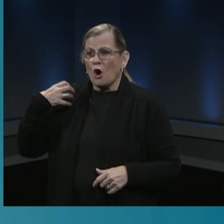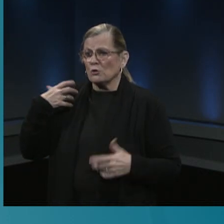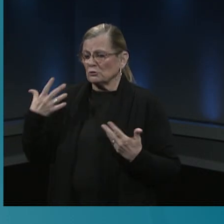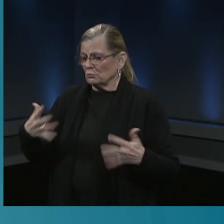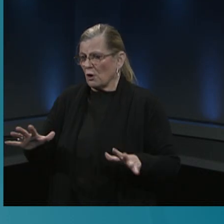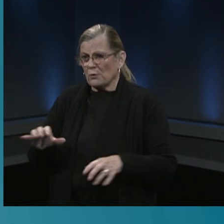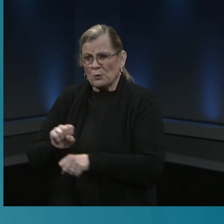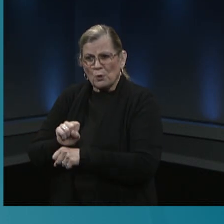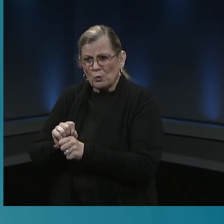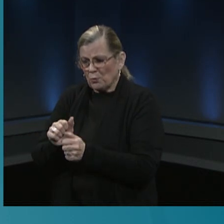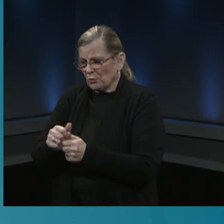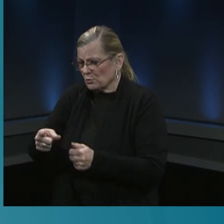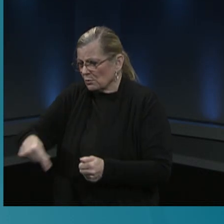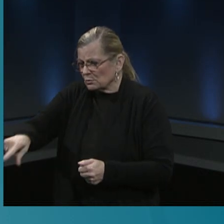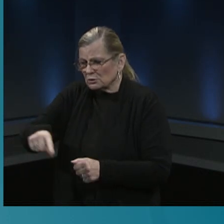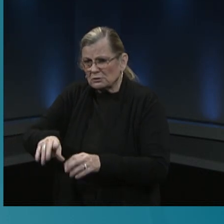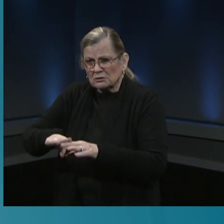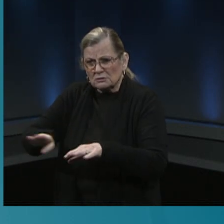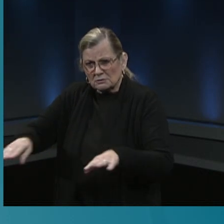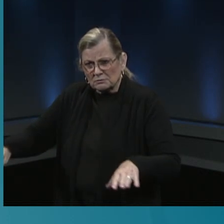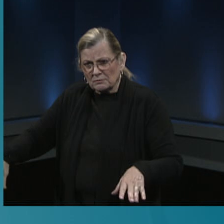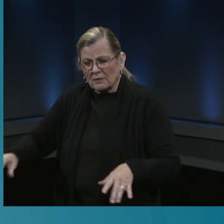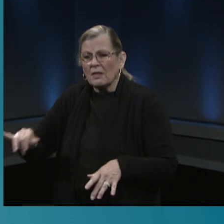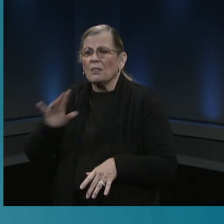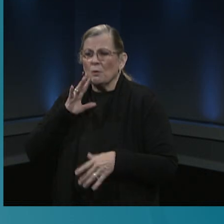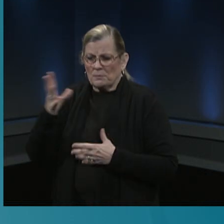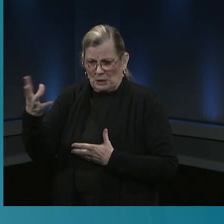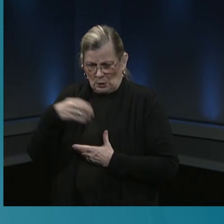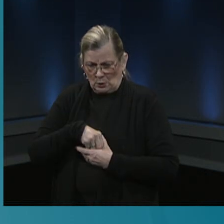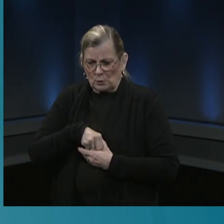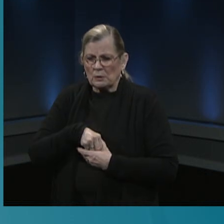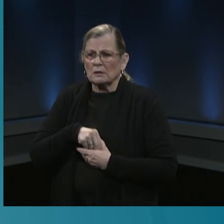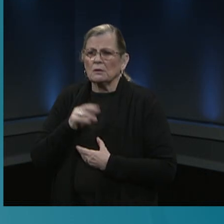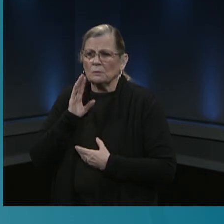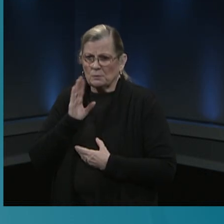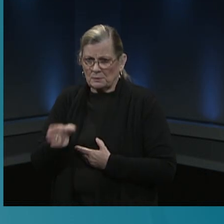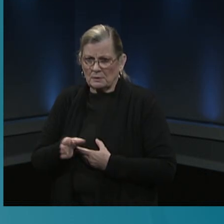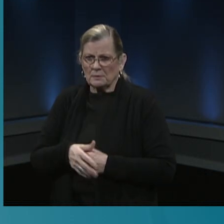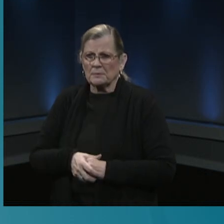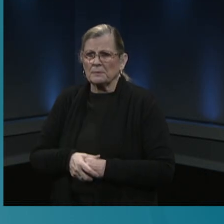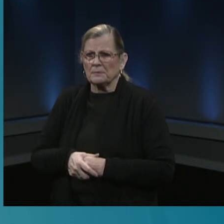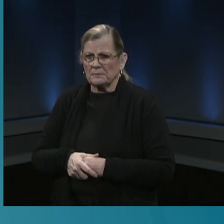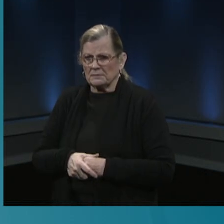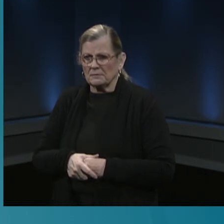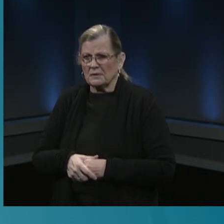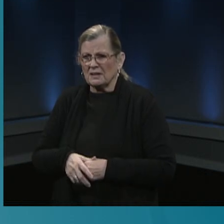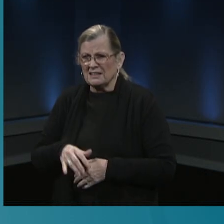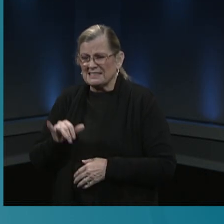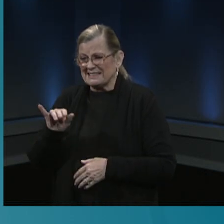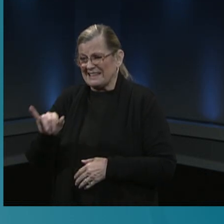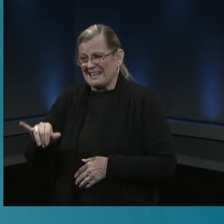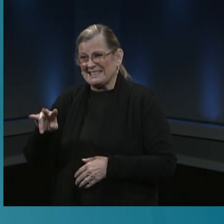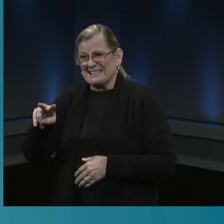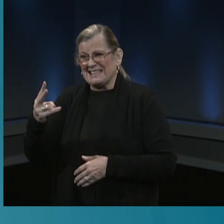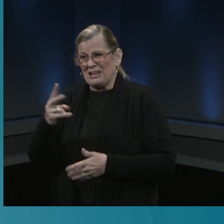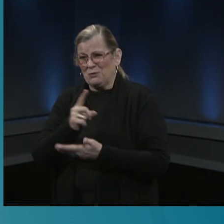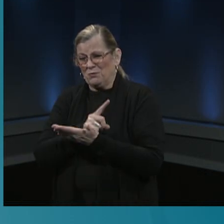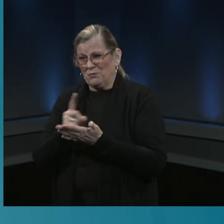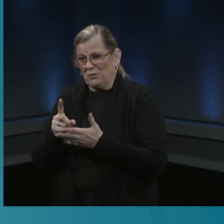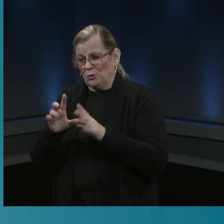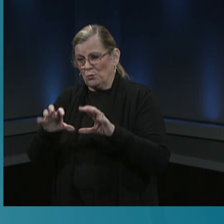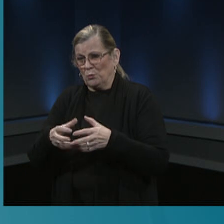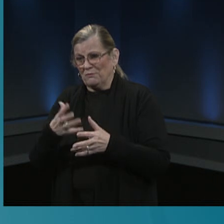will also be included including the dsa's and trainers that work with those coaches week two are groups five and six staff